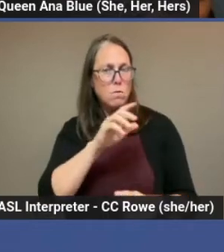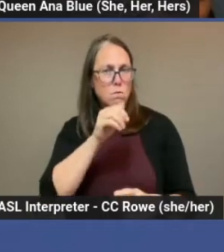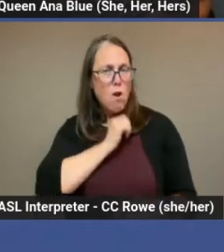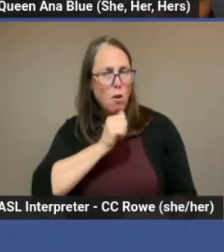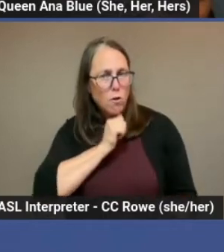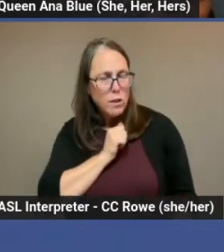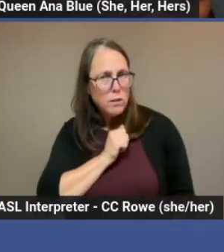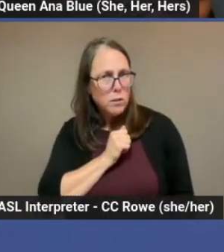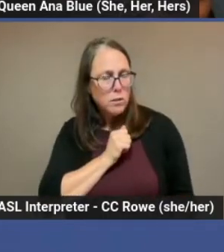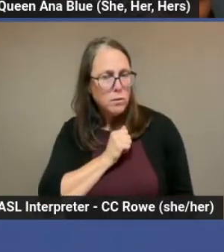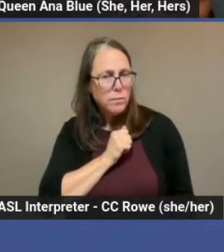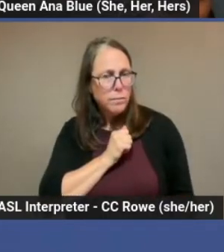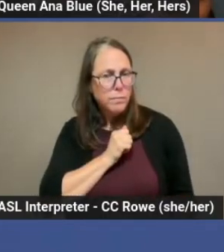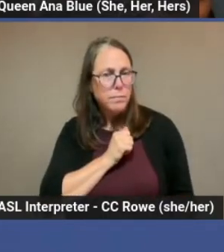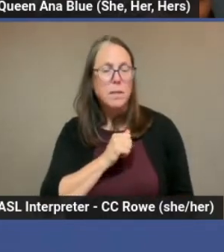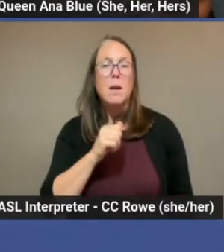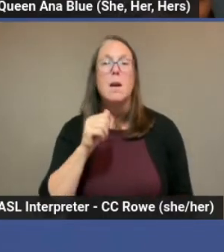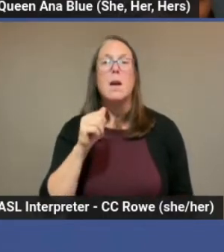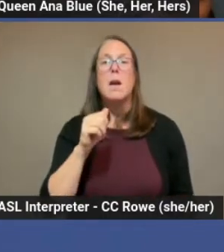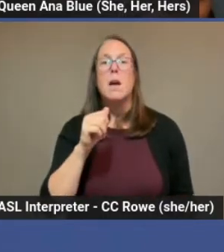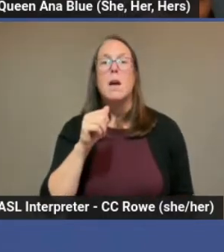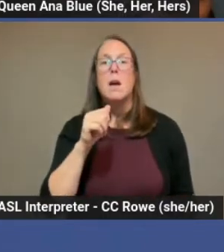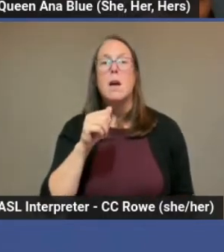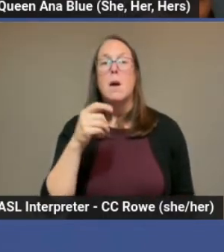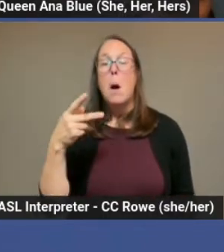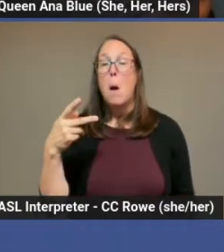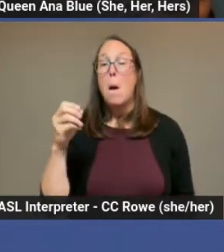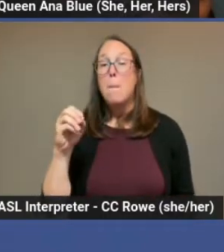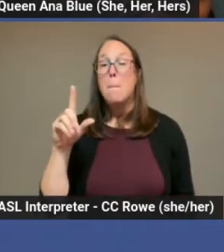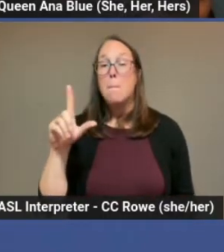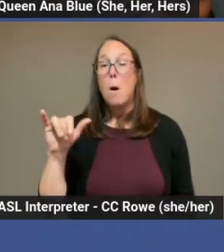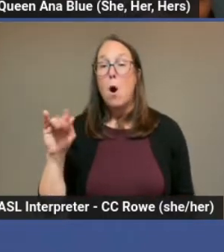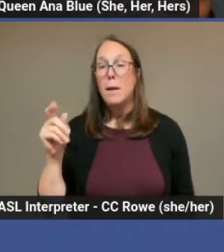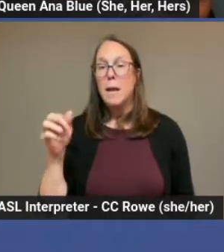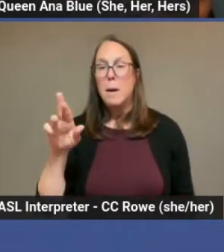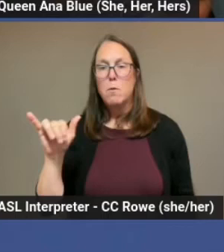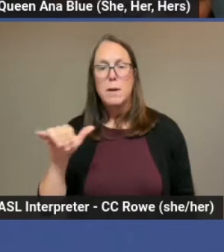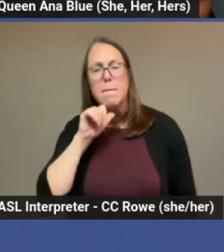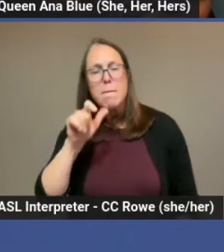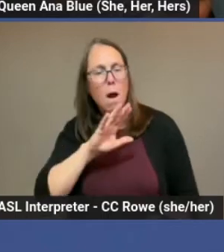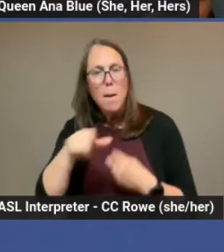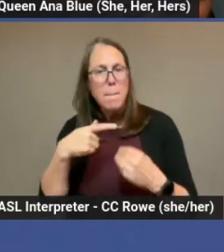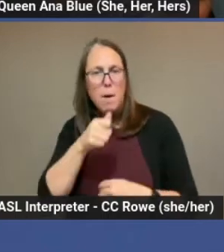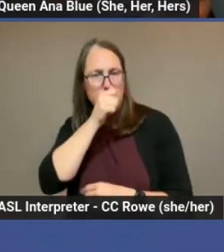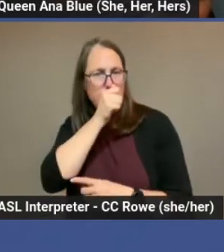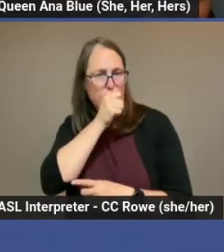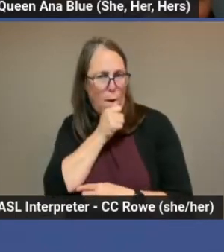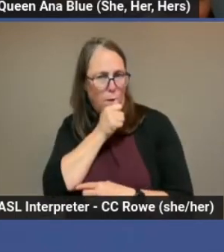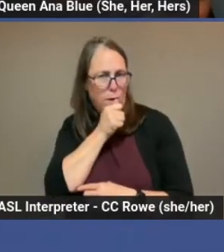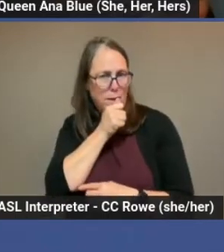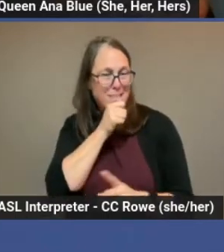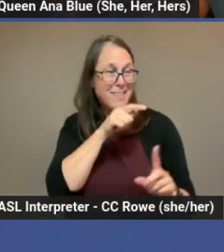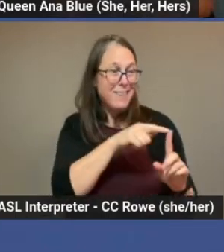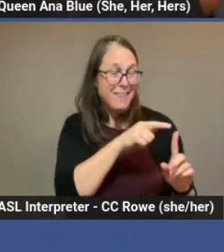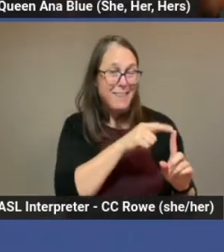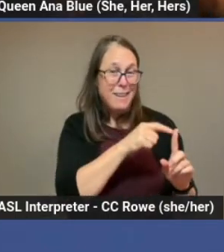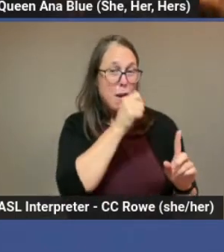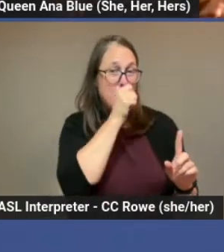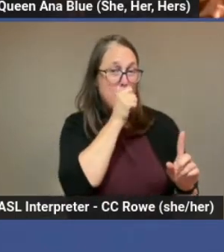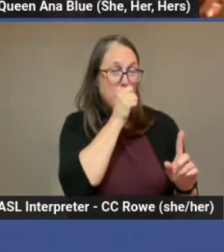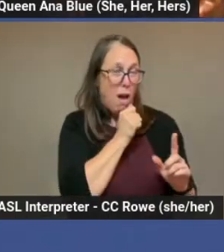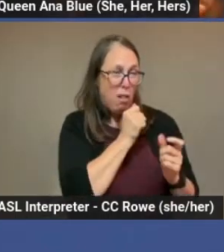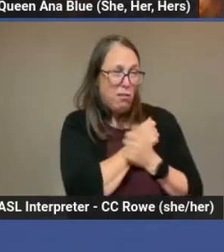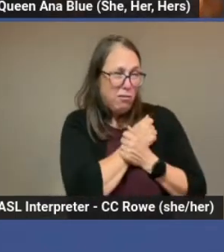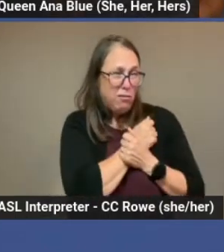Polly Amory is not about tolerance. And this new word Polly Amory is going to make people think that Polly Amory is about